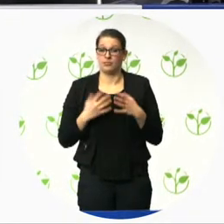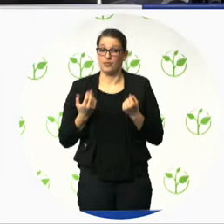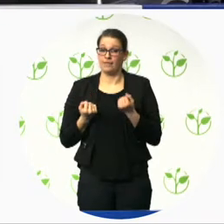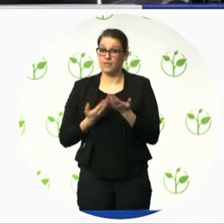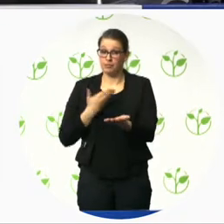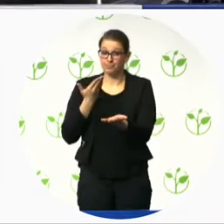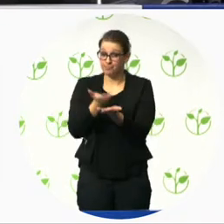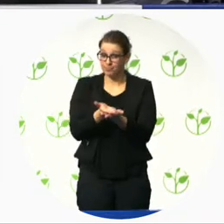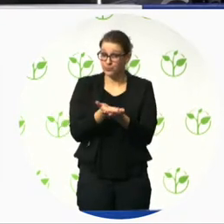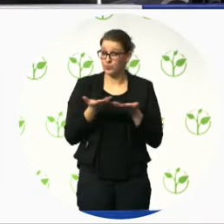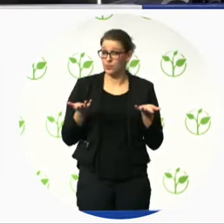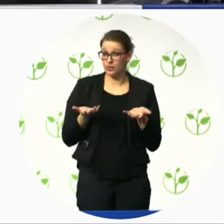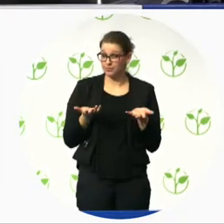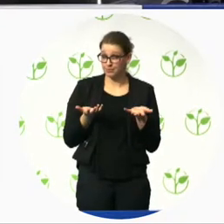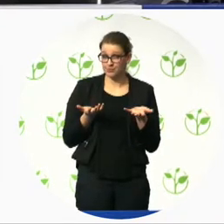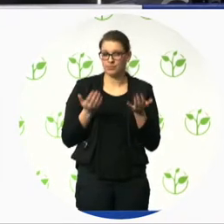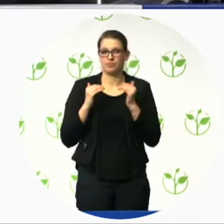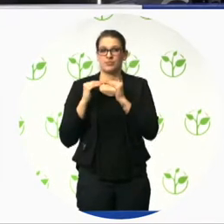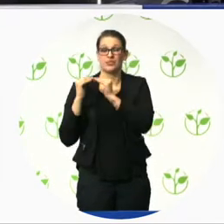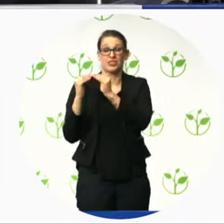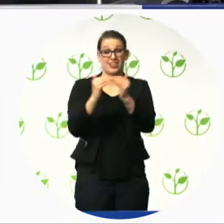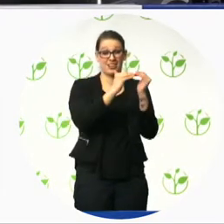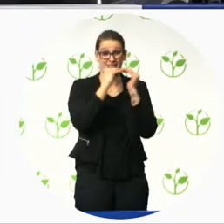the handling of the evaluations.